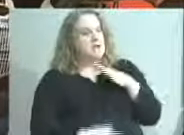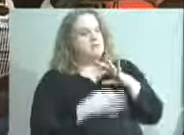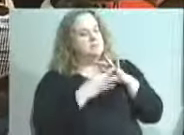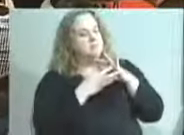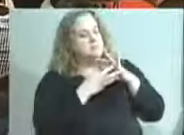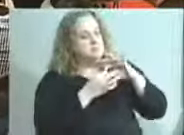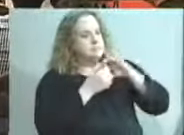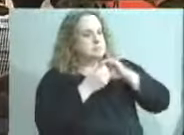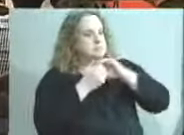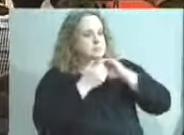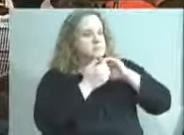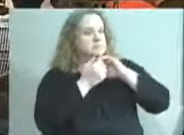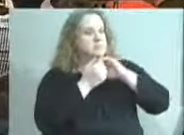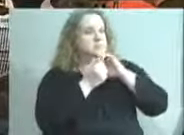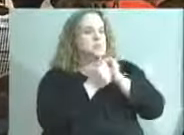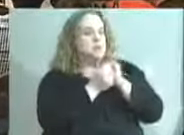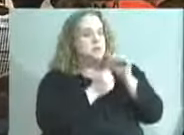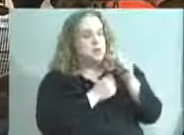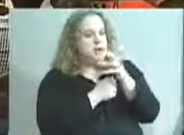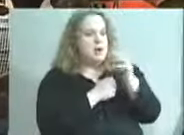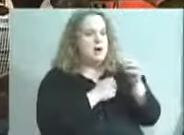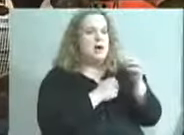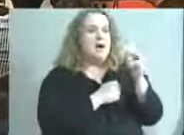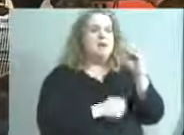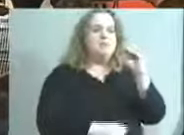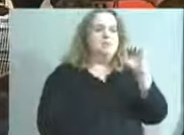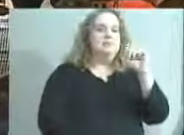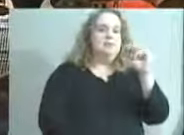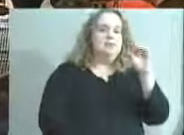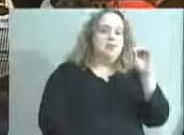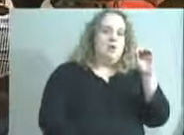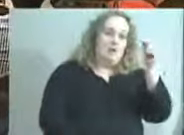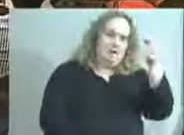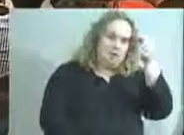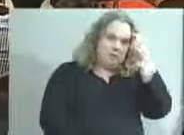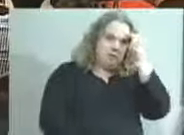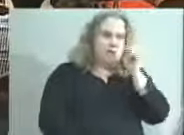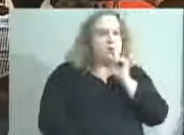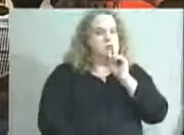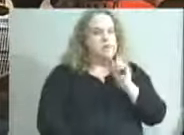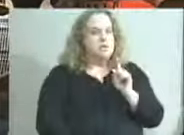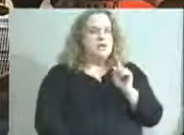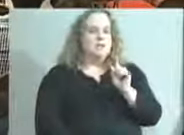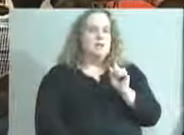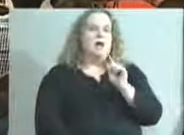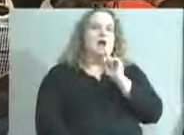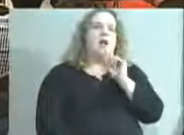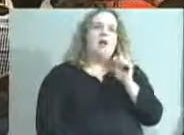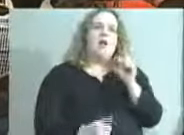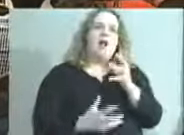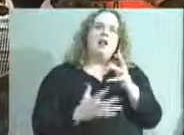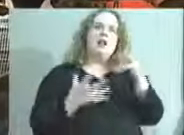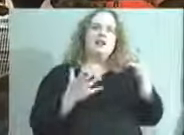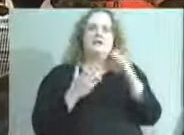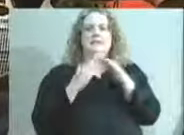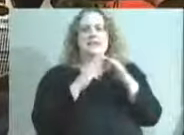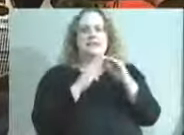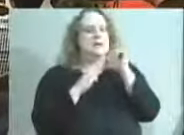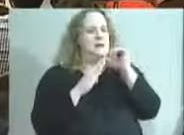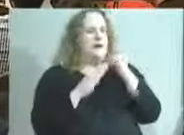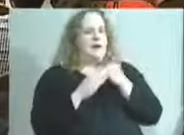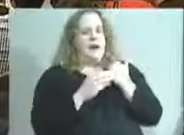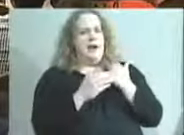we have with your administration, with you, and with Metro Government. It's very striking that there's a lot of cities out there that don't have that close